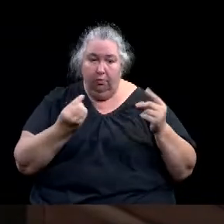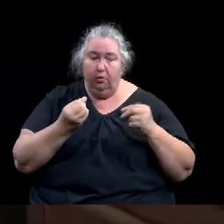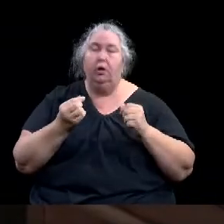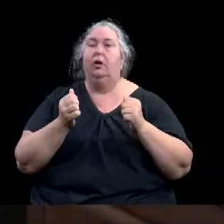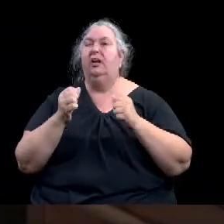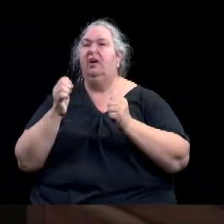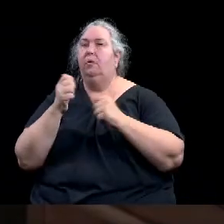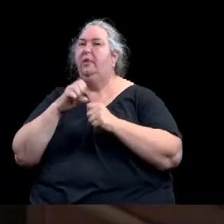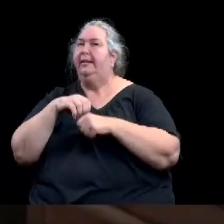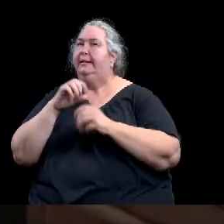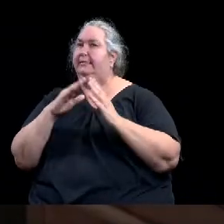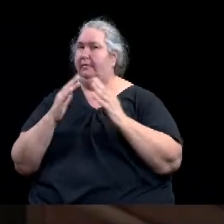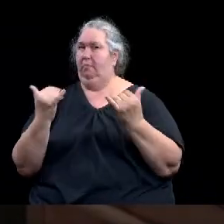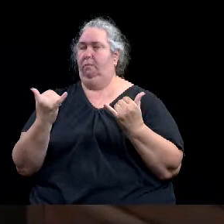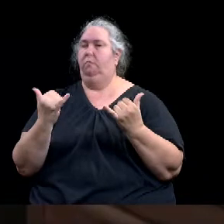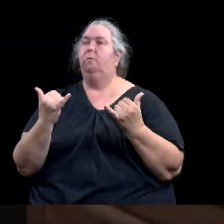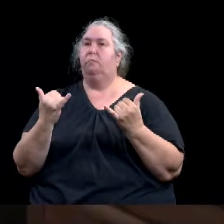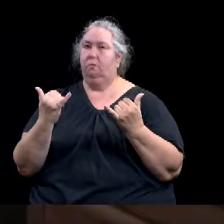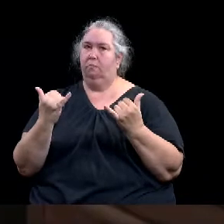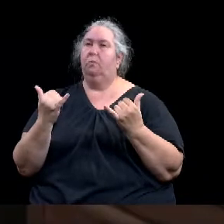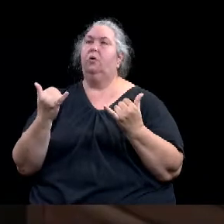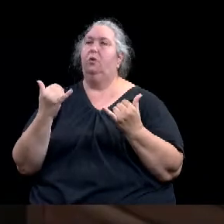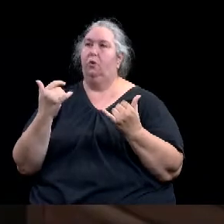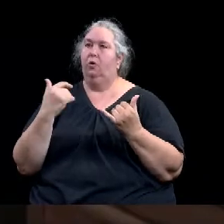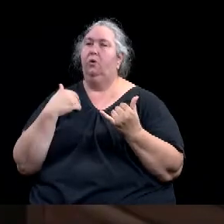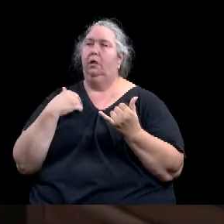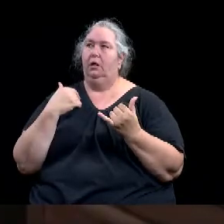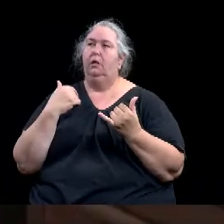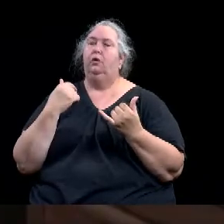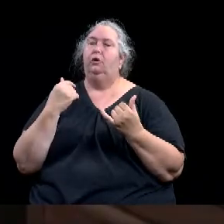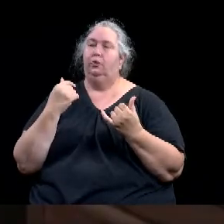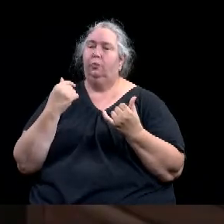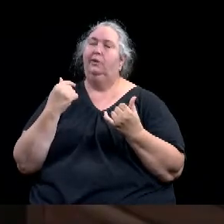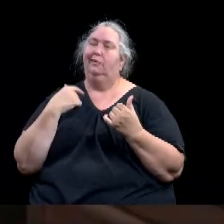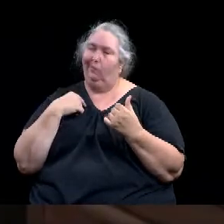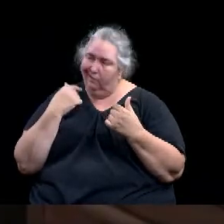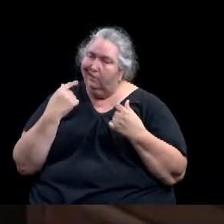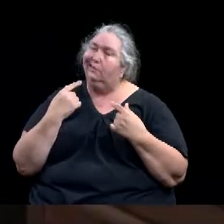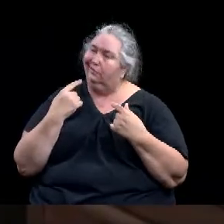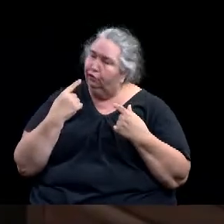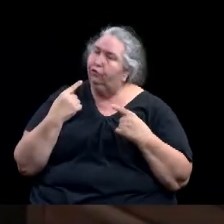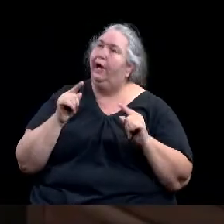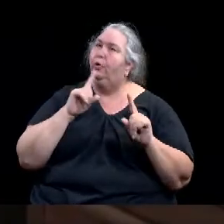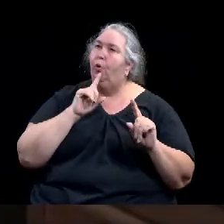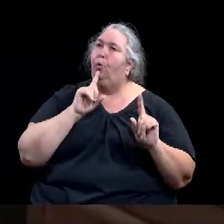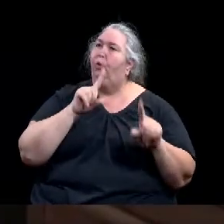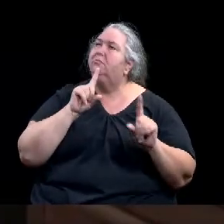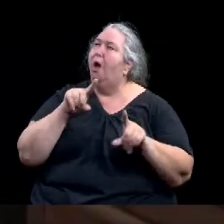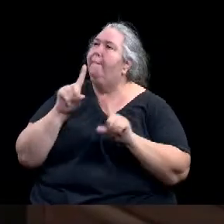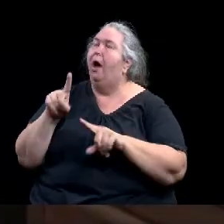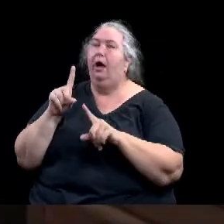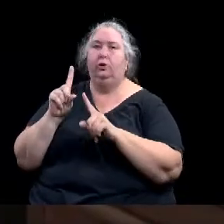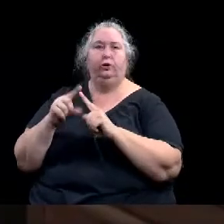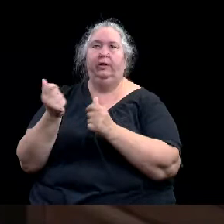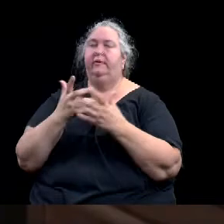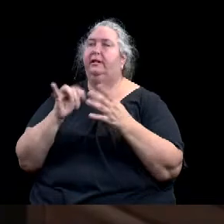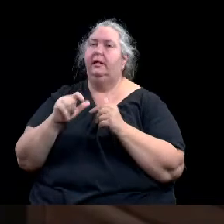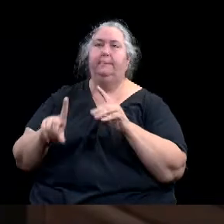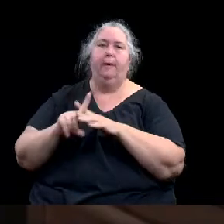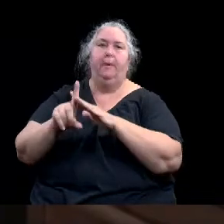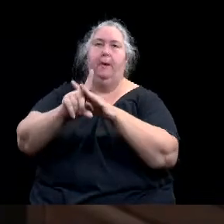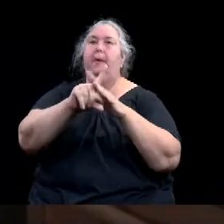up. So I appreciate the staff for this good information and appreciate the questions and, and comments that, uh, have come in as a result. Um,